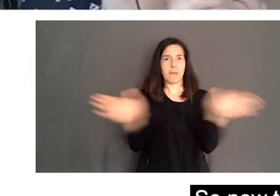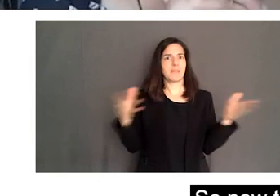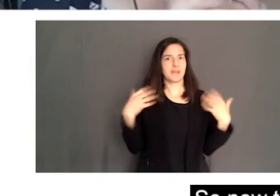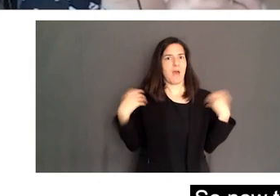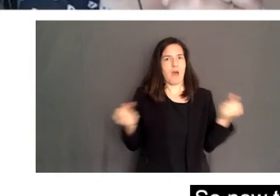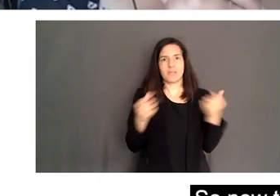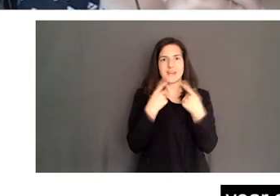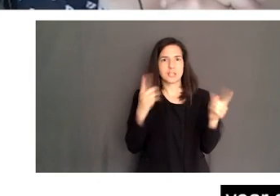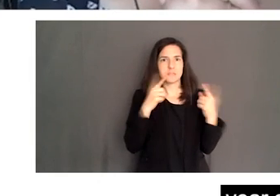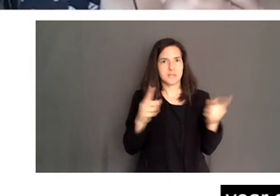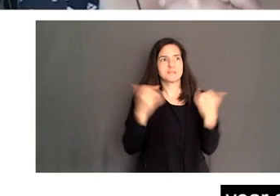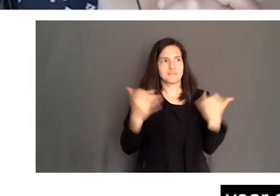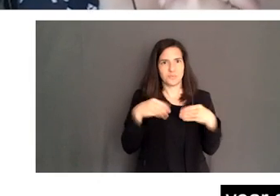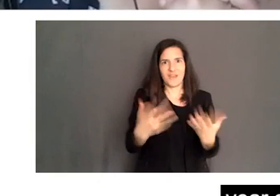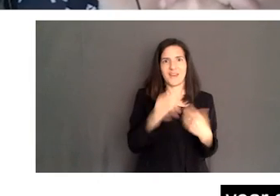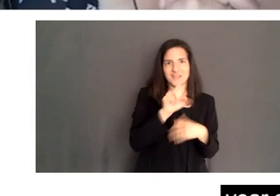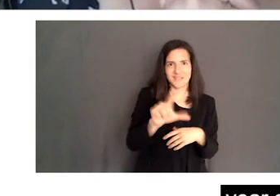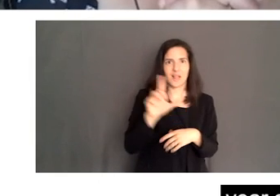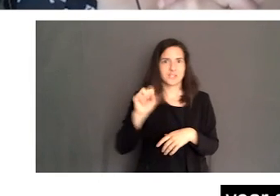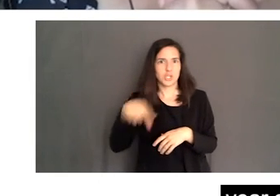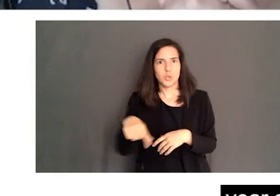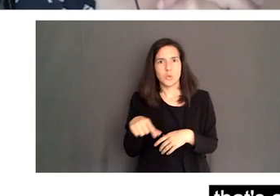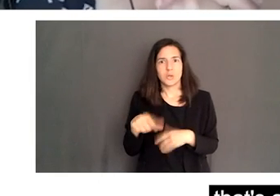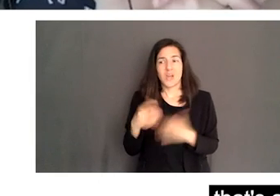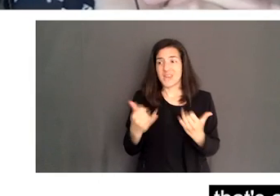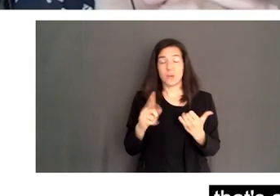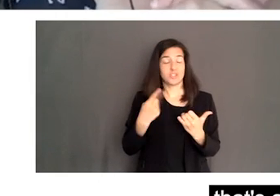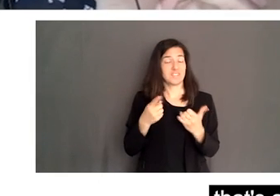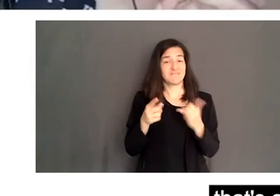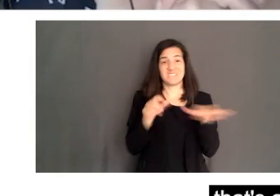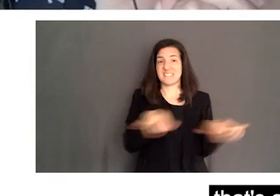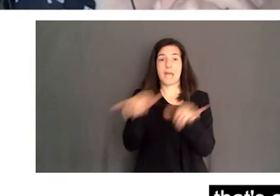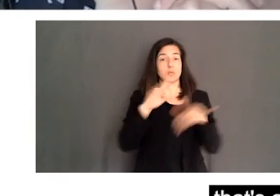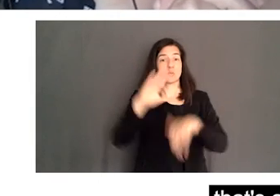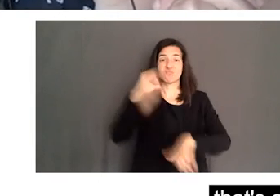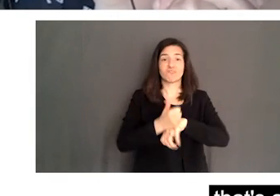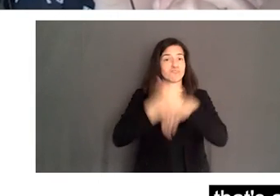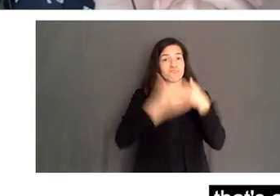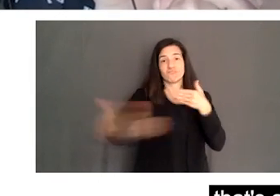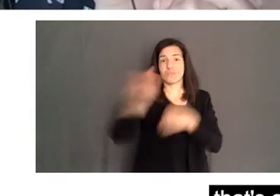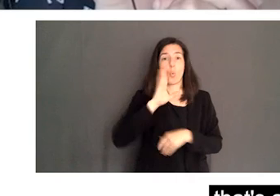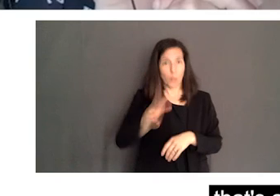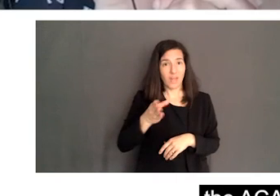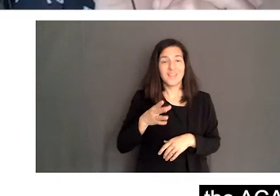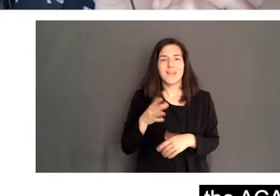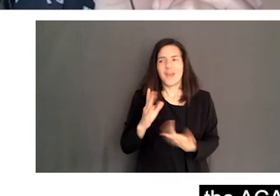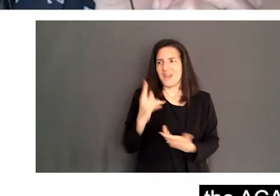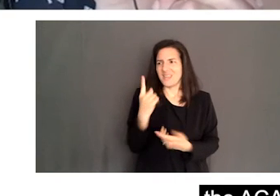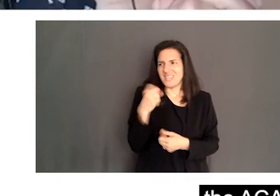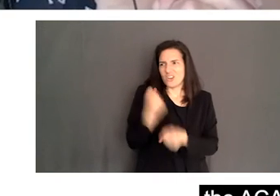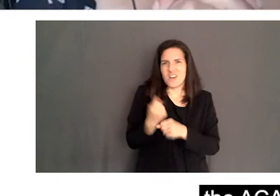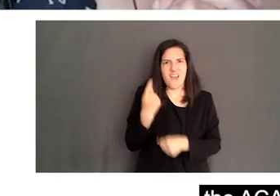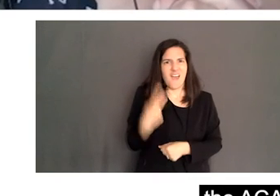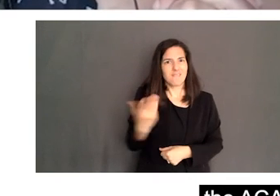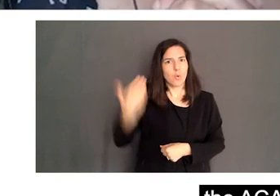way we're doing business. A year and a half, we didn't have that. And so that's a direct result of the, the work we've done in the ACA,